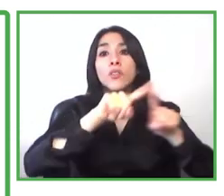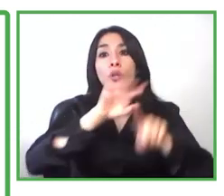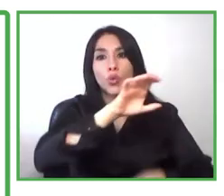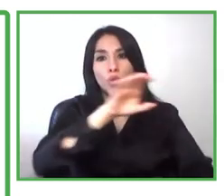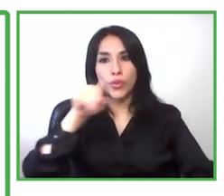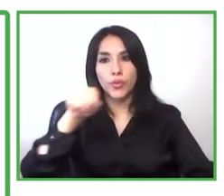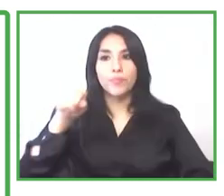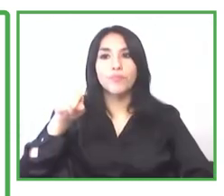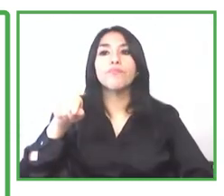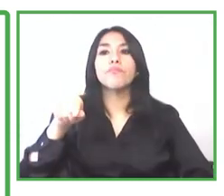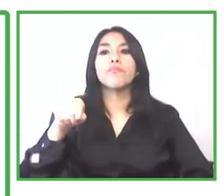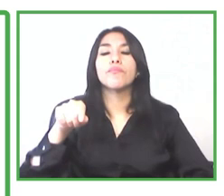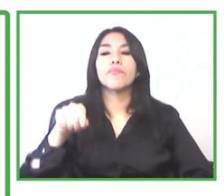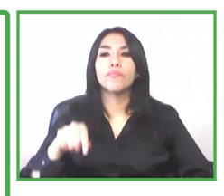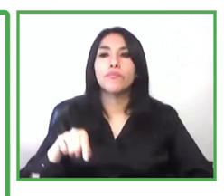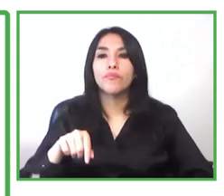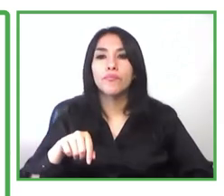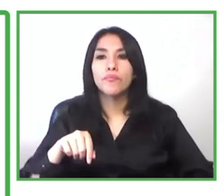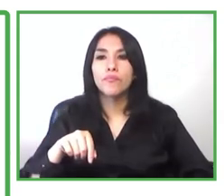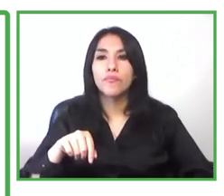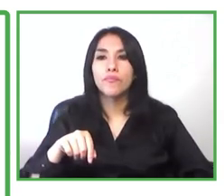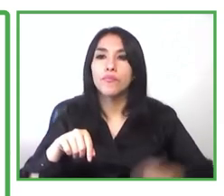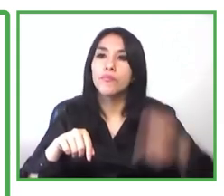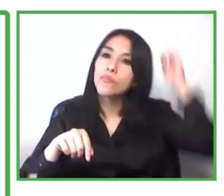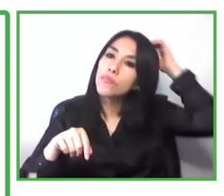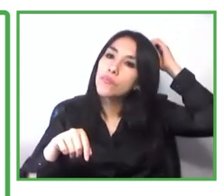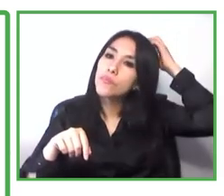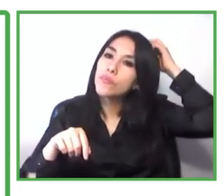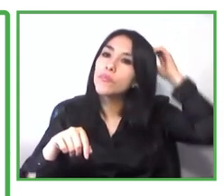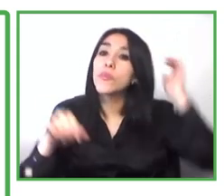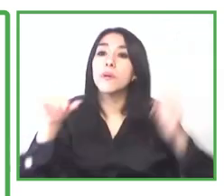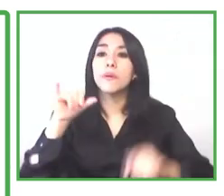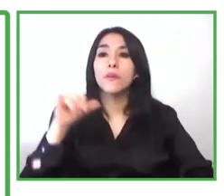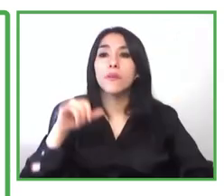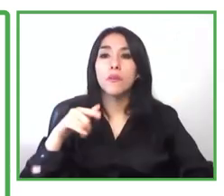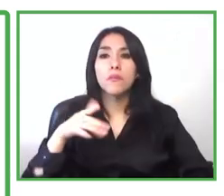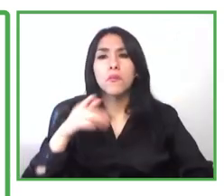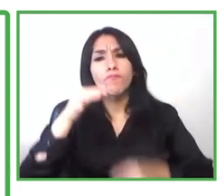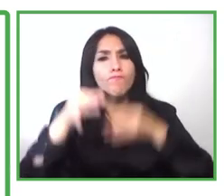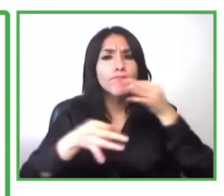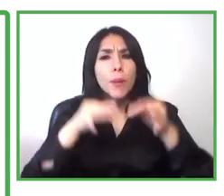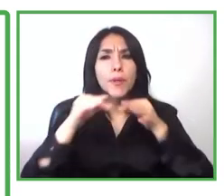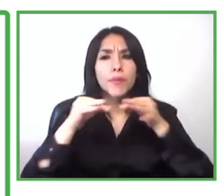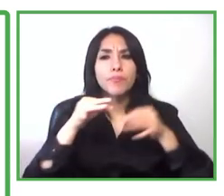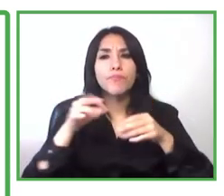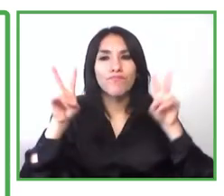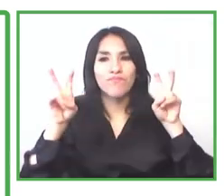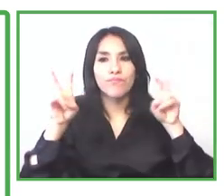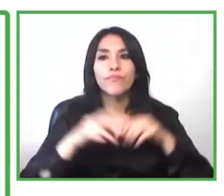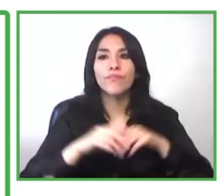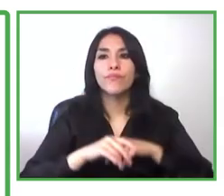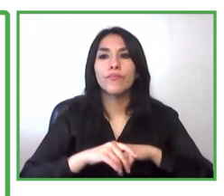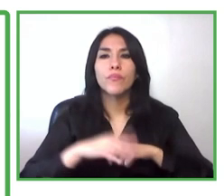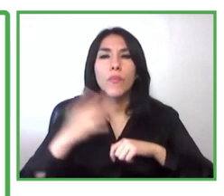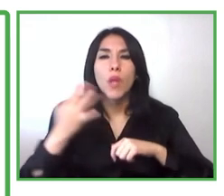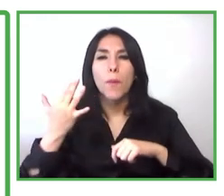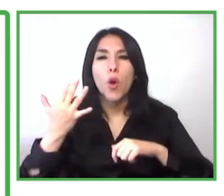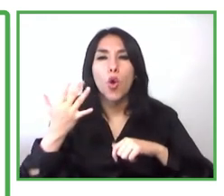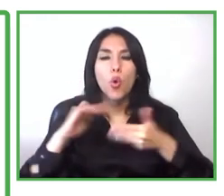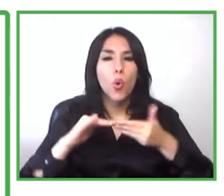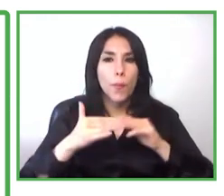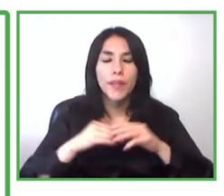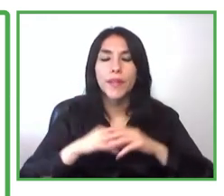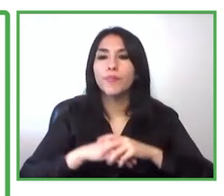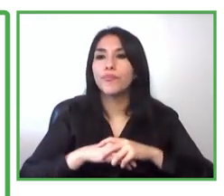about our sustainability plan as i said the launch of uh kaduaka academy to the name of the application which